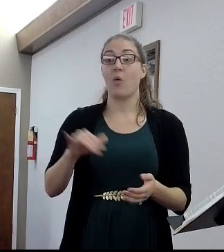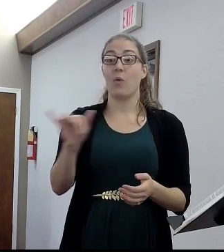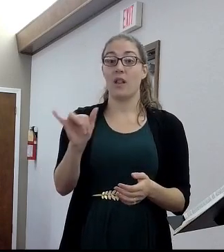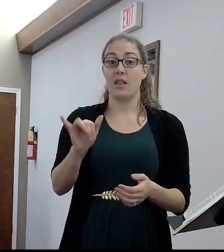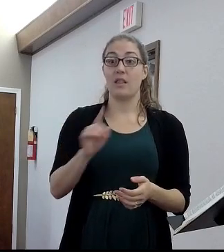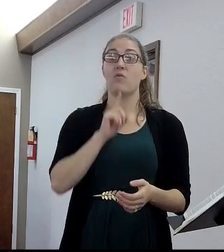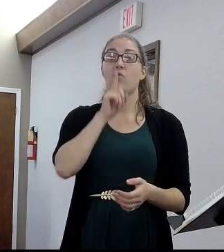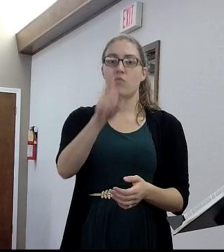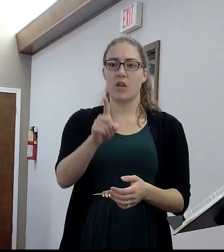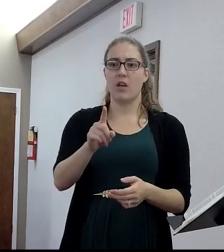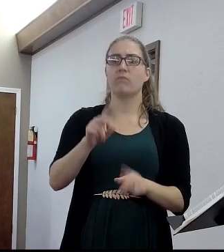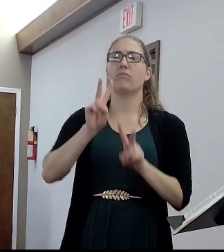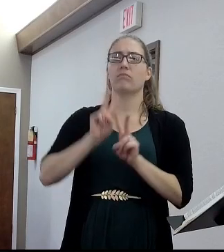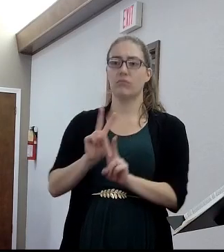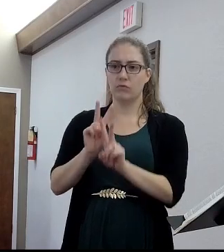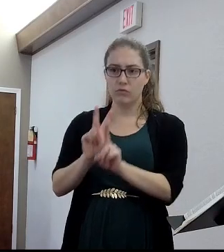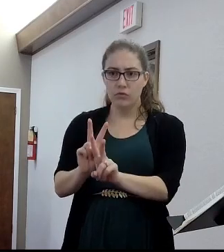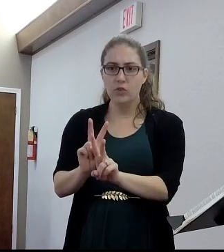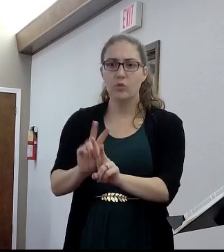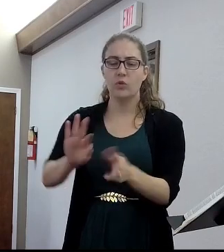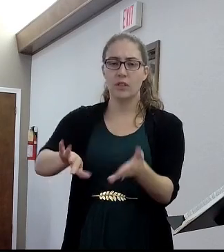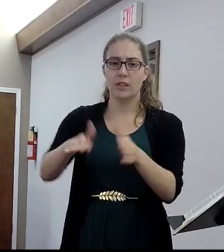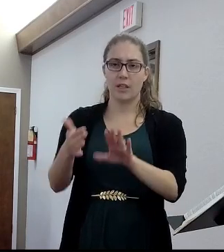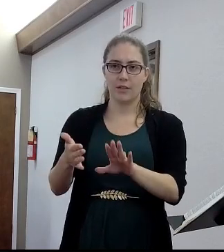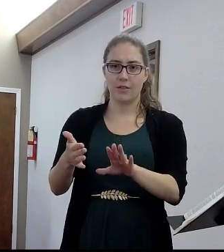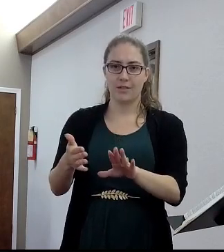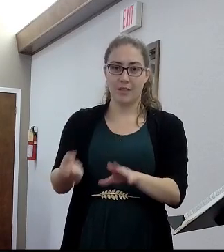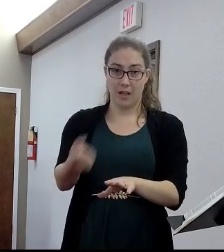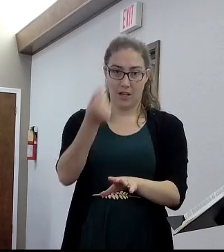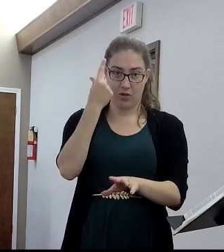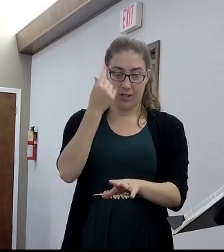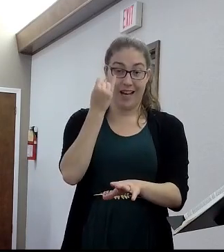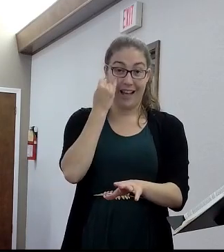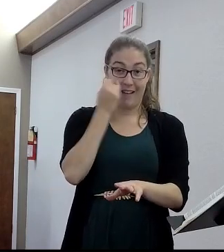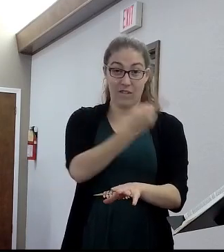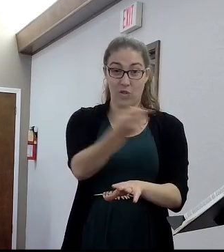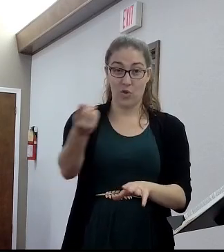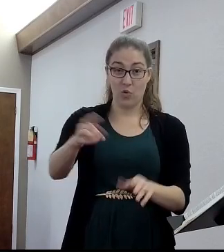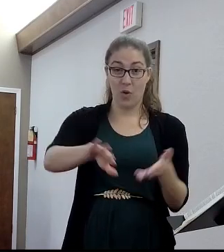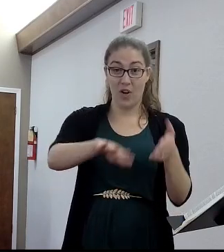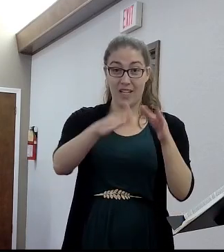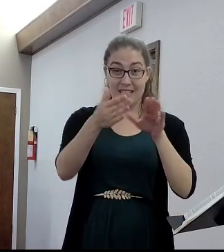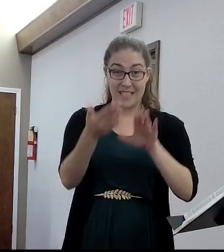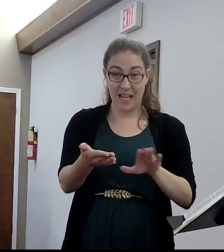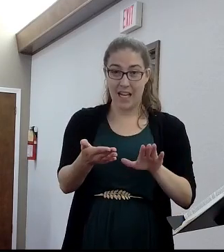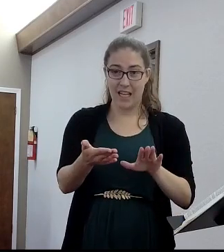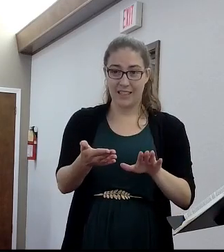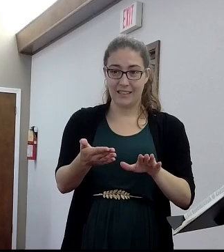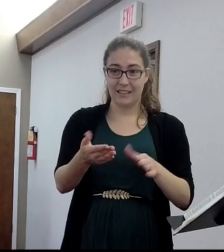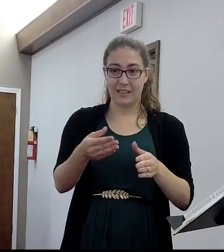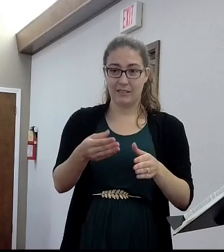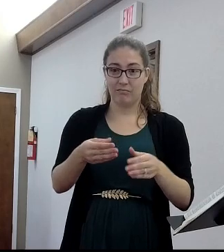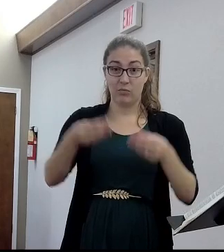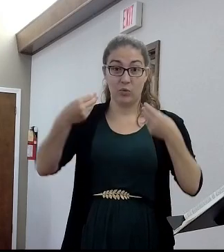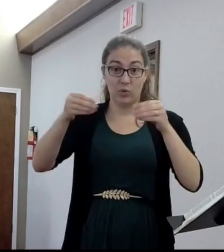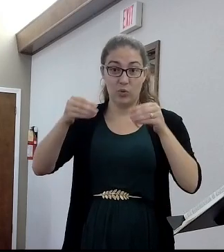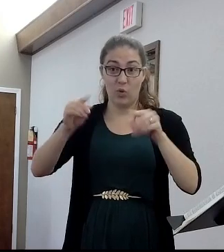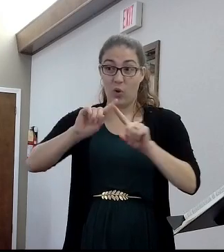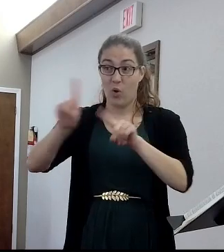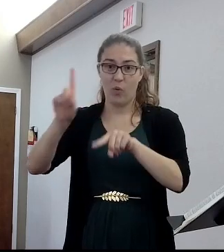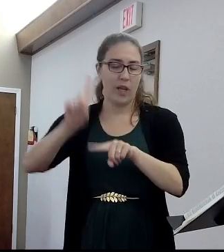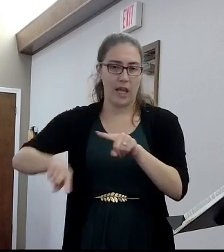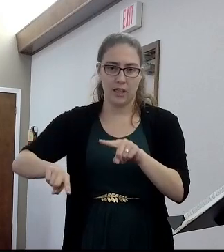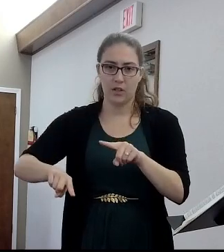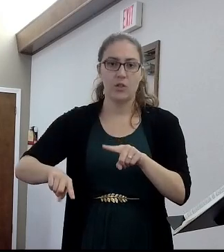And by the way, dead men can't buy groceries from me as the grocer. Y'all